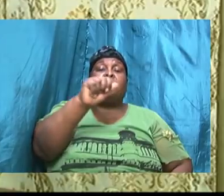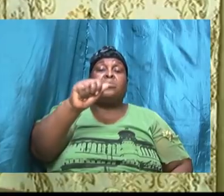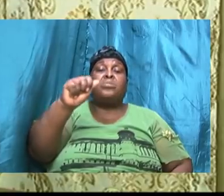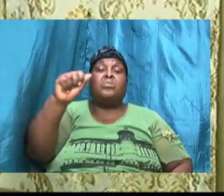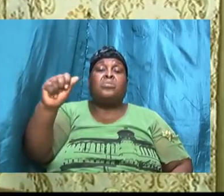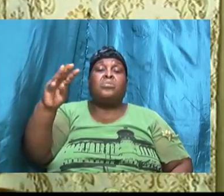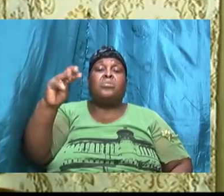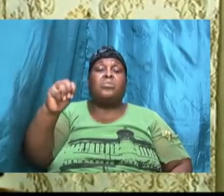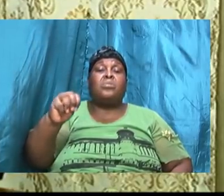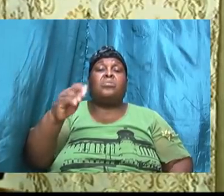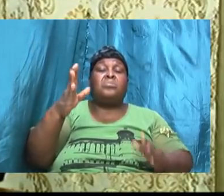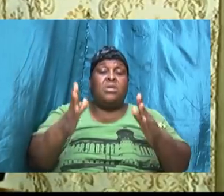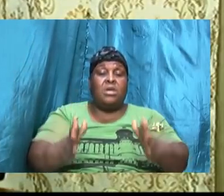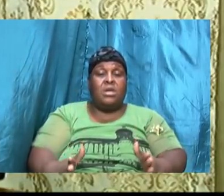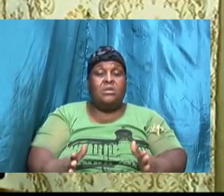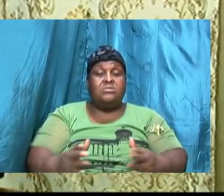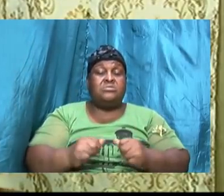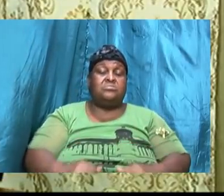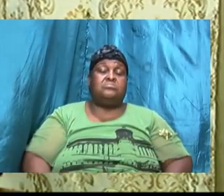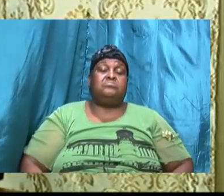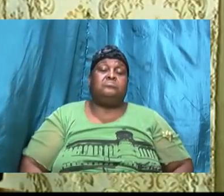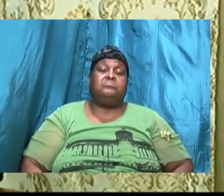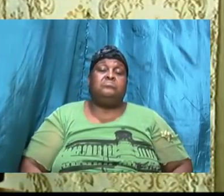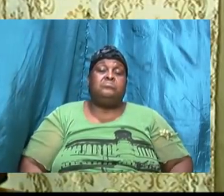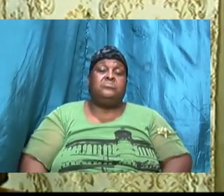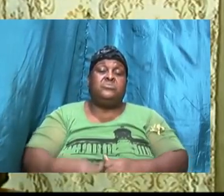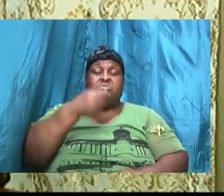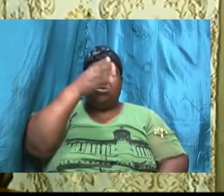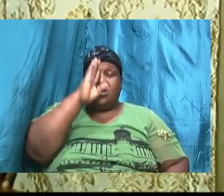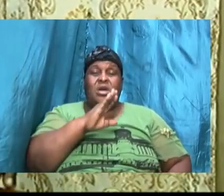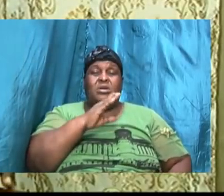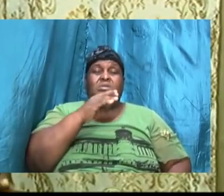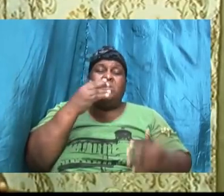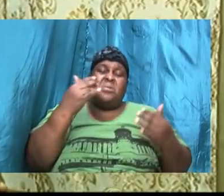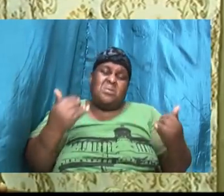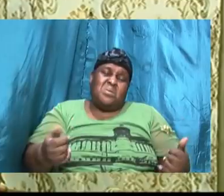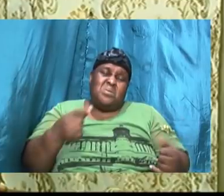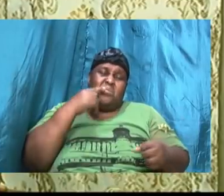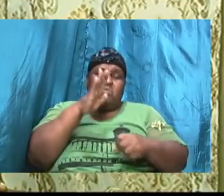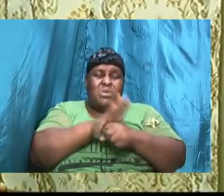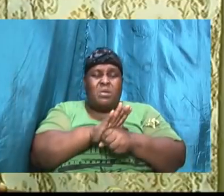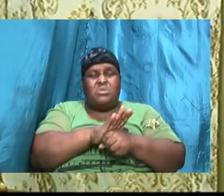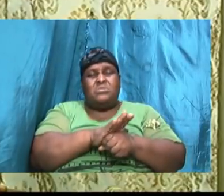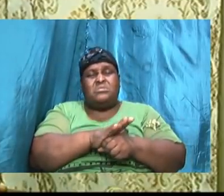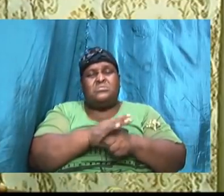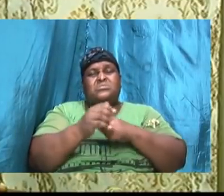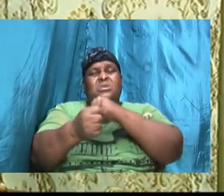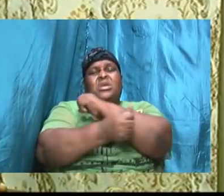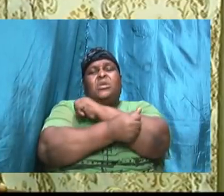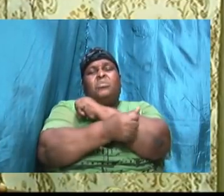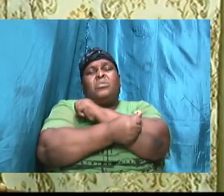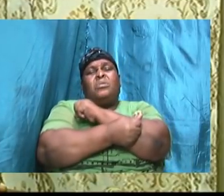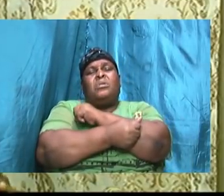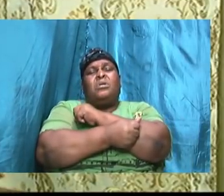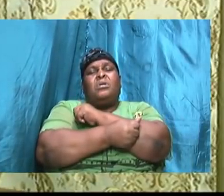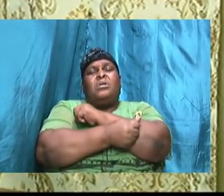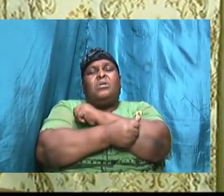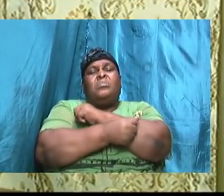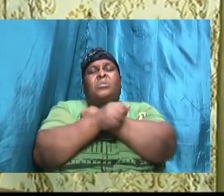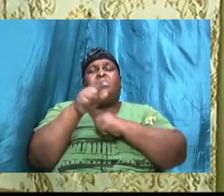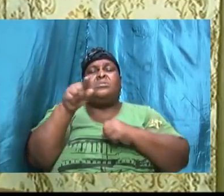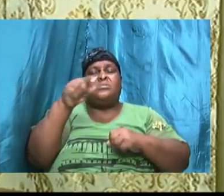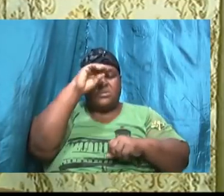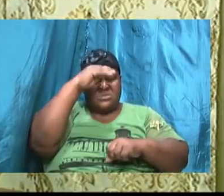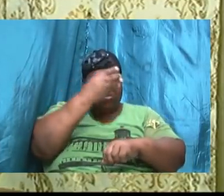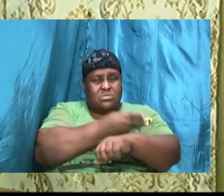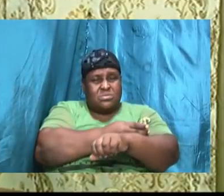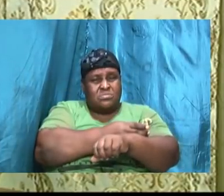God now promised to Abraham and his offspring in Genesis 12 1